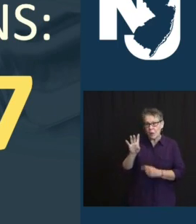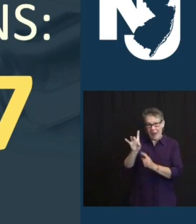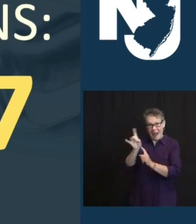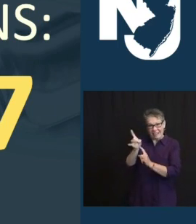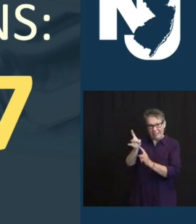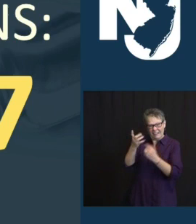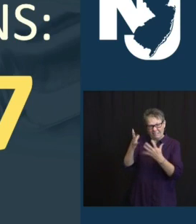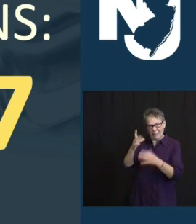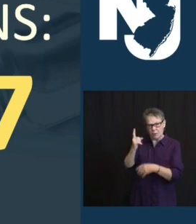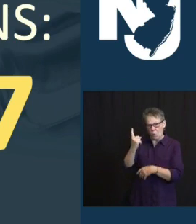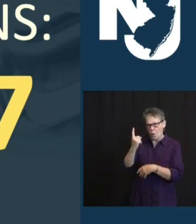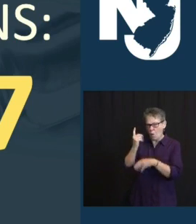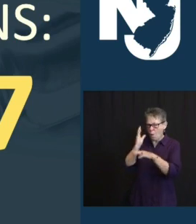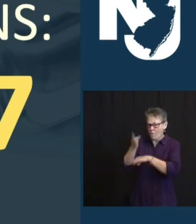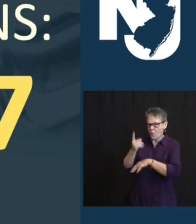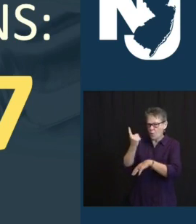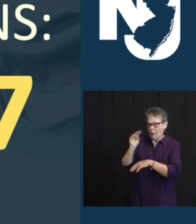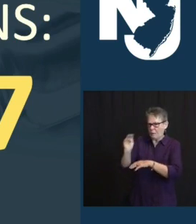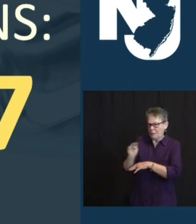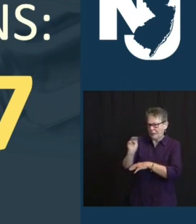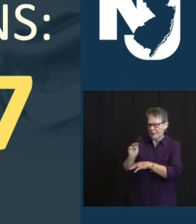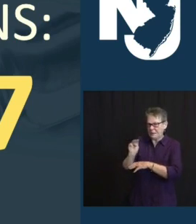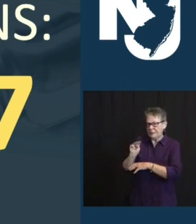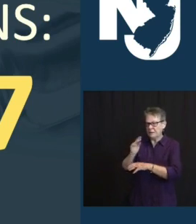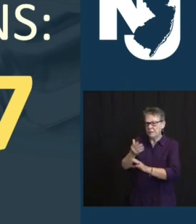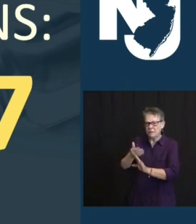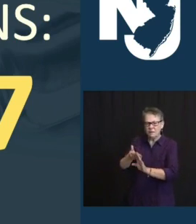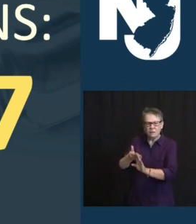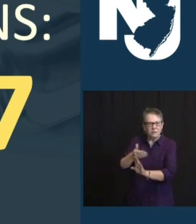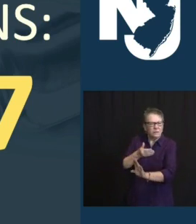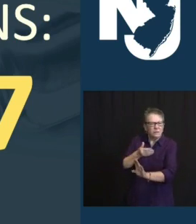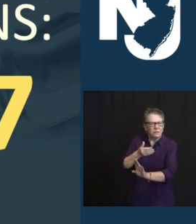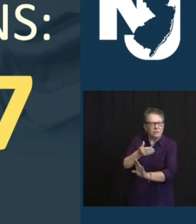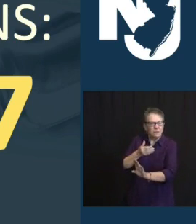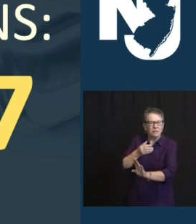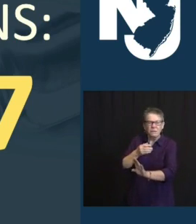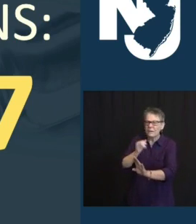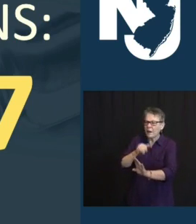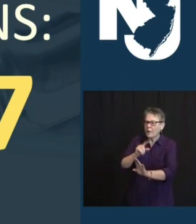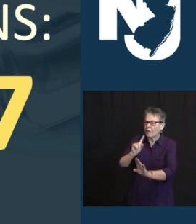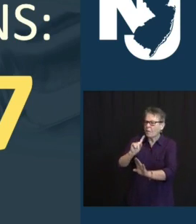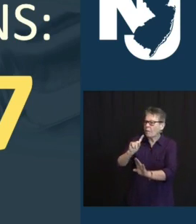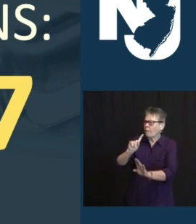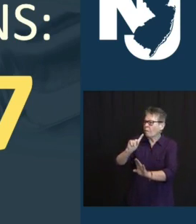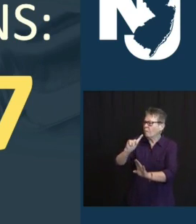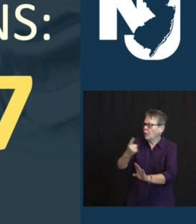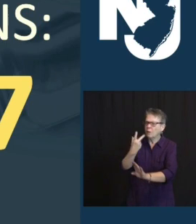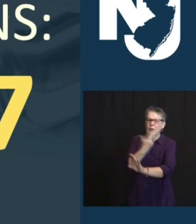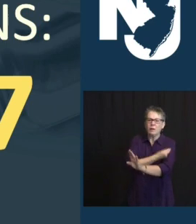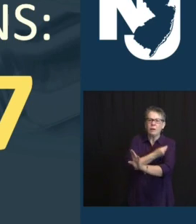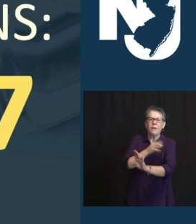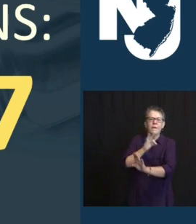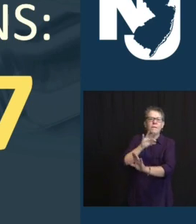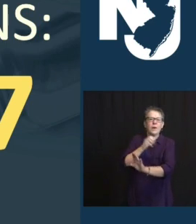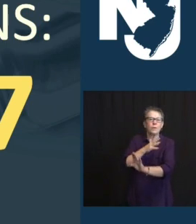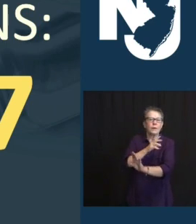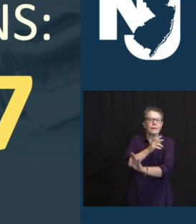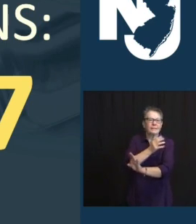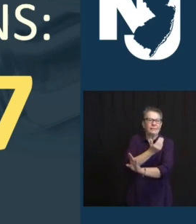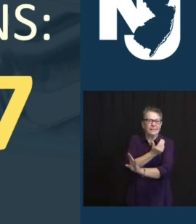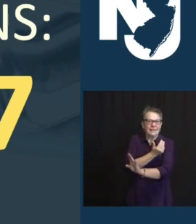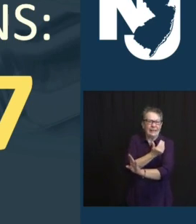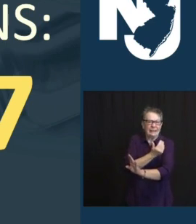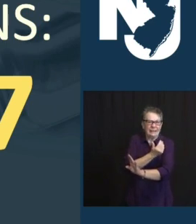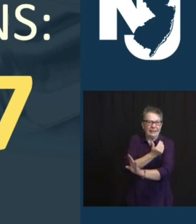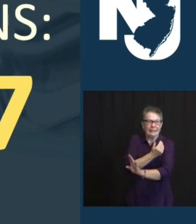IN THE ARM, JUDY, WE WERE AT UNIVERSITY HOSPITAL TOGETHER, WAS DECEMBER 15. SO BY MY COUNT, IT TOOK 55 DAYS TO